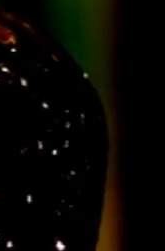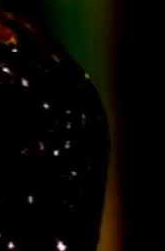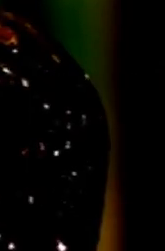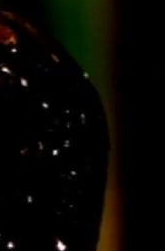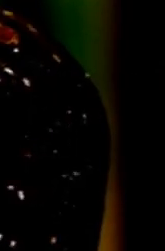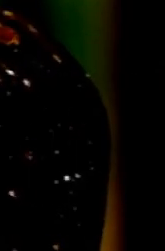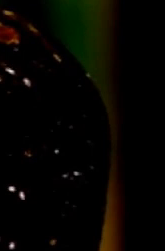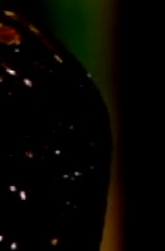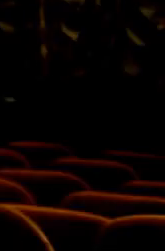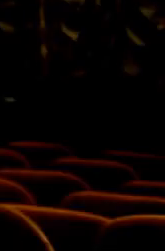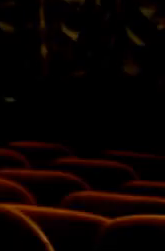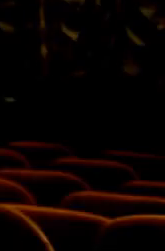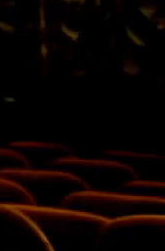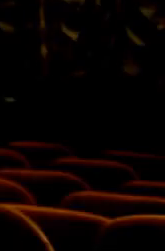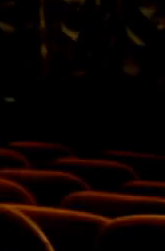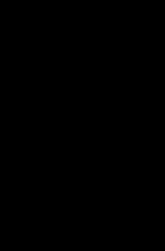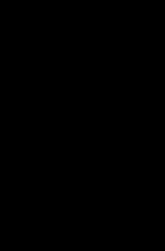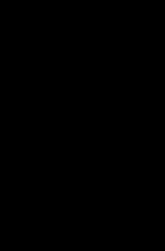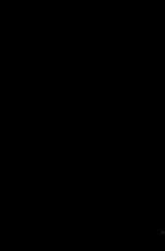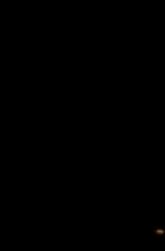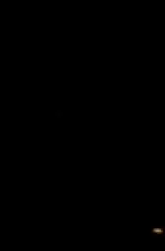my friends, I'm going to put a show up here.